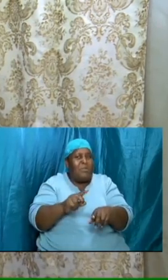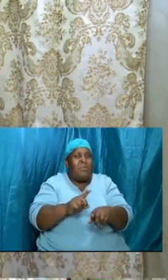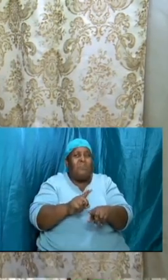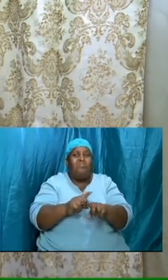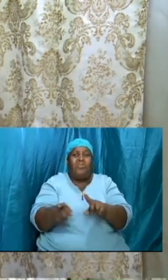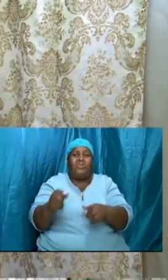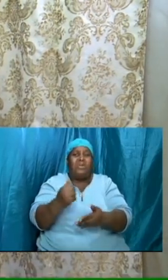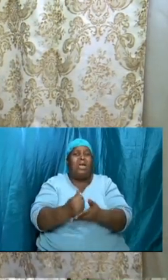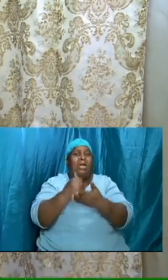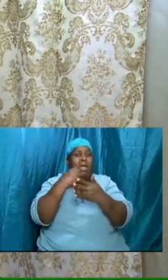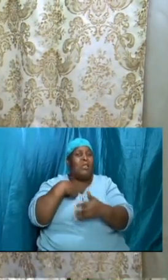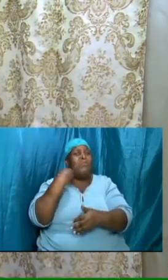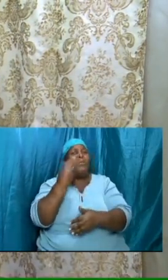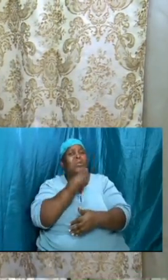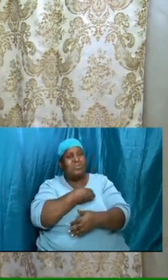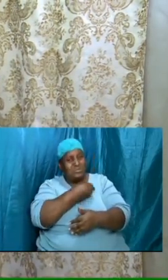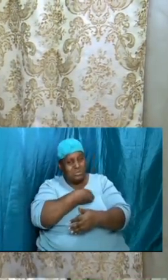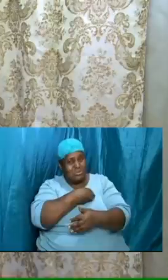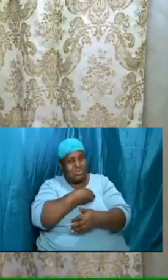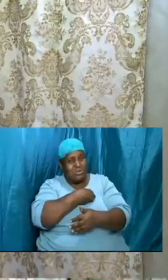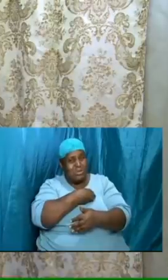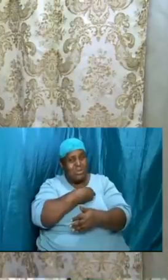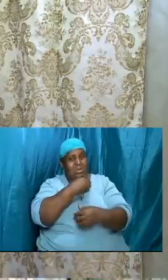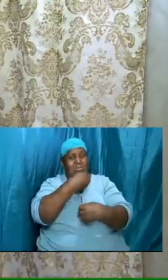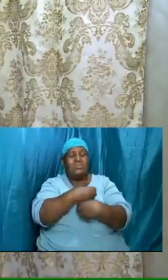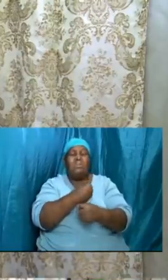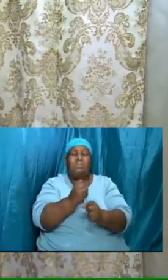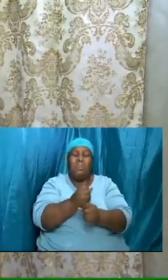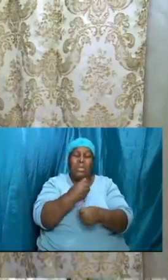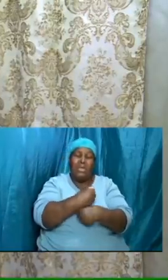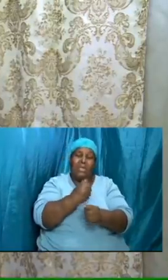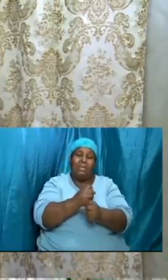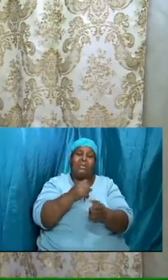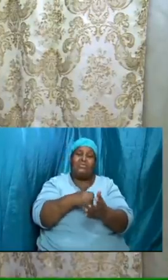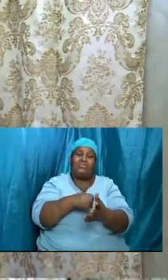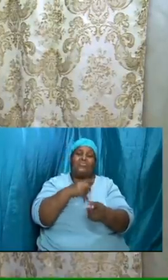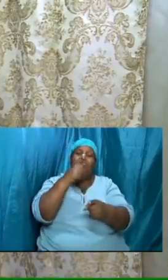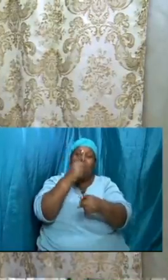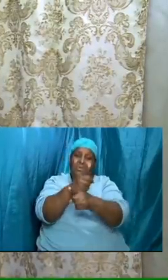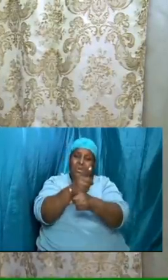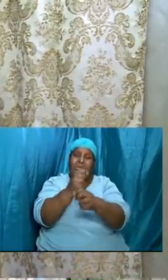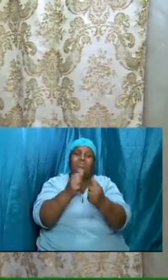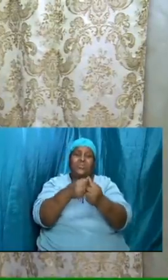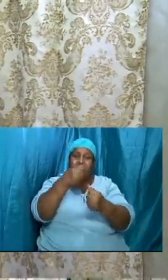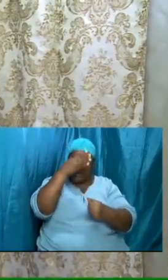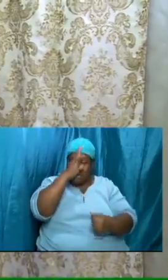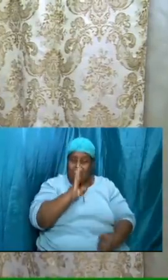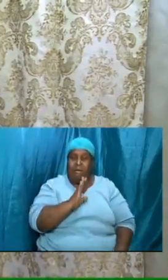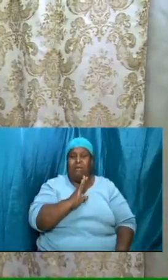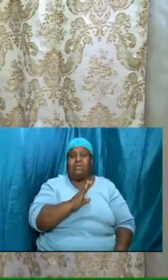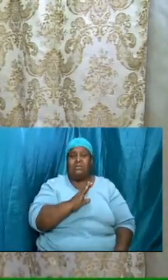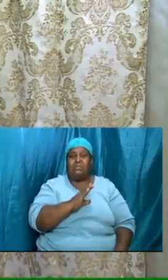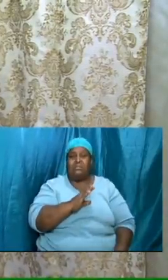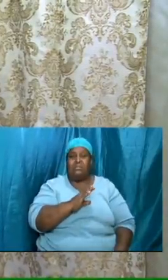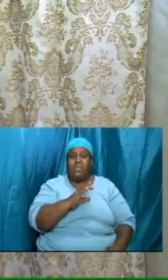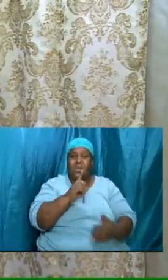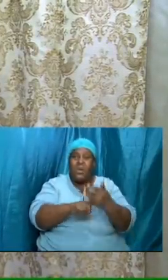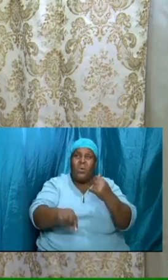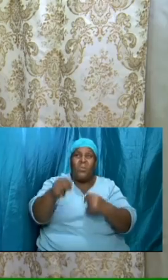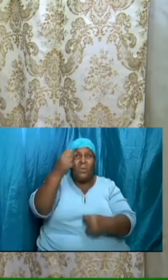adjustments to our lives because at the end of the day that is really what matters what sense does it make